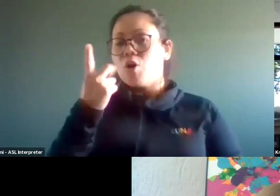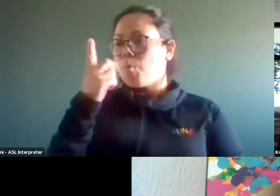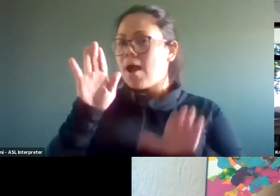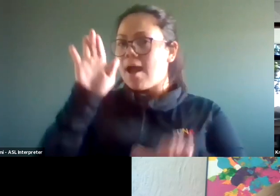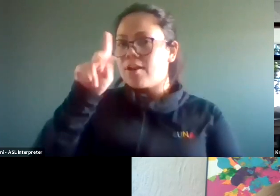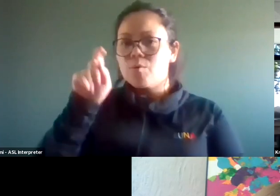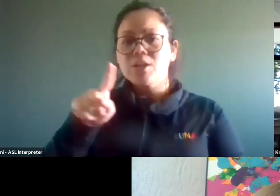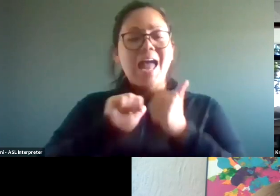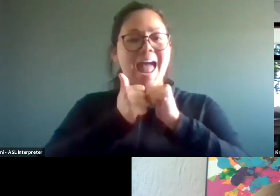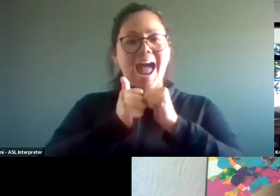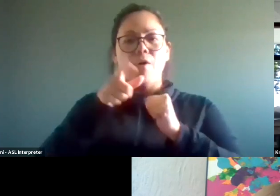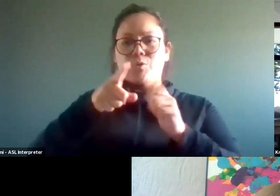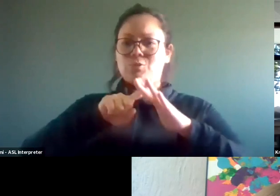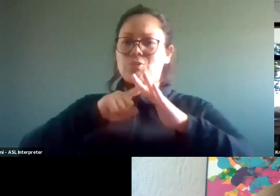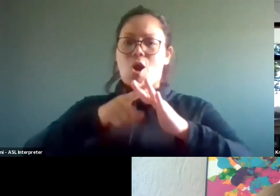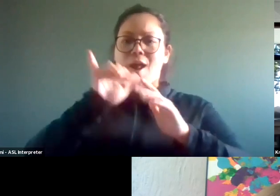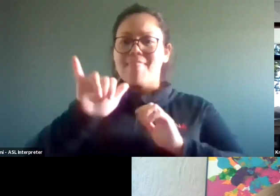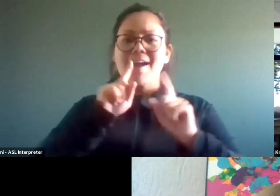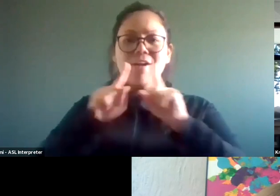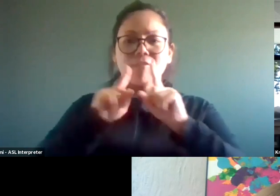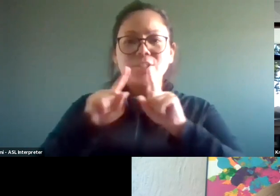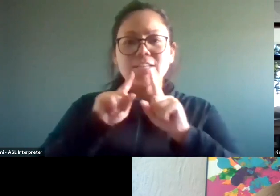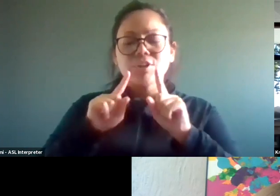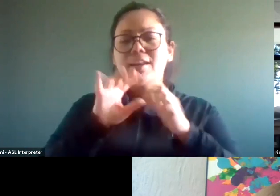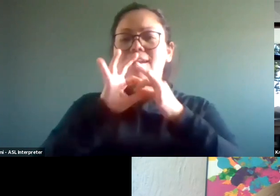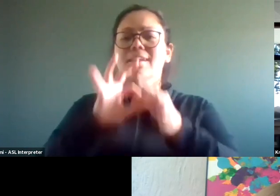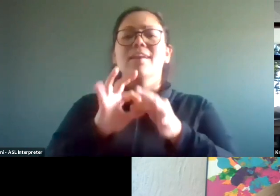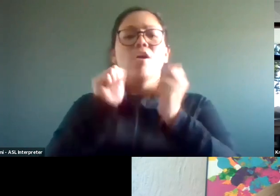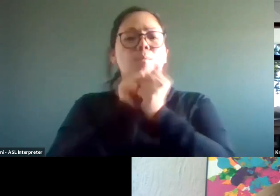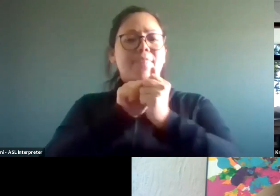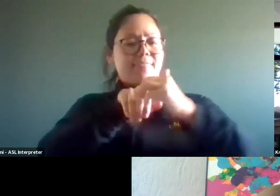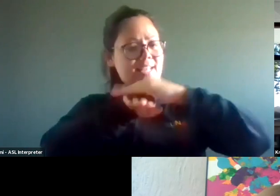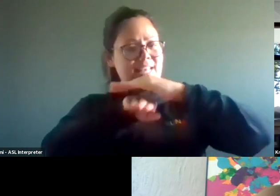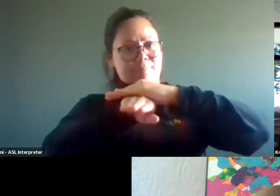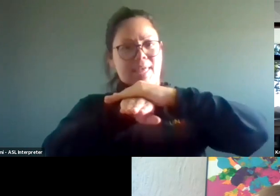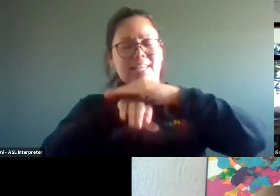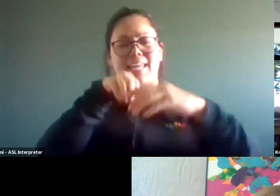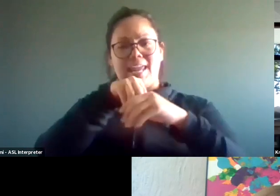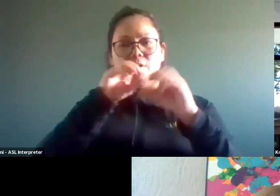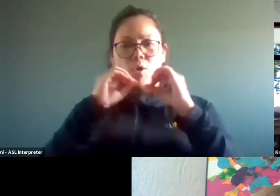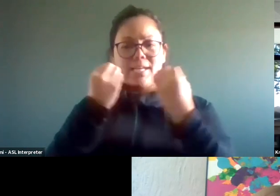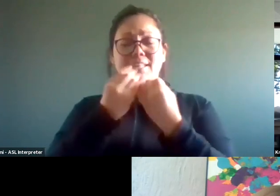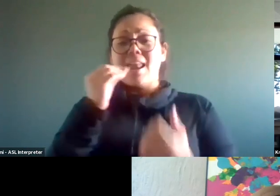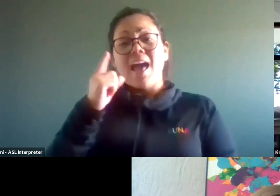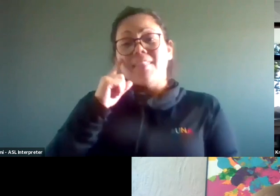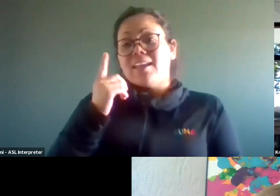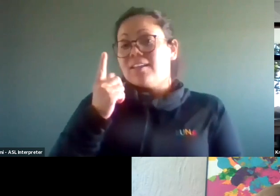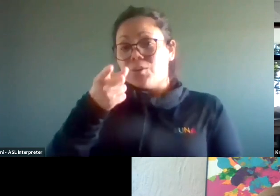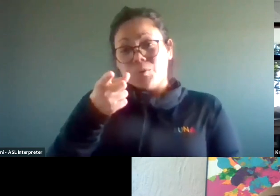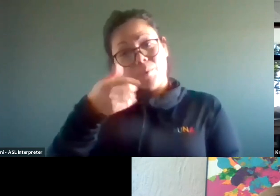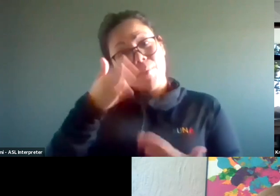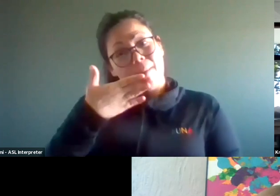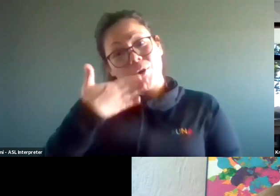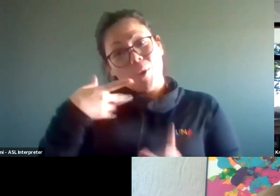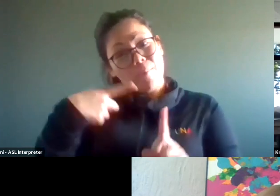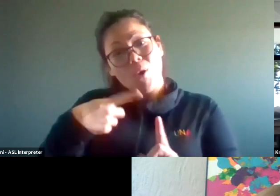how do you start a conversation about accessibility within an organization. And I think you make a good point that